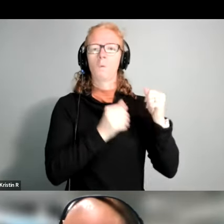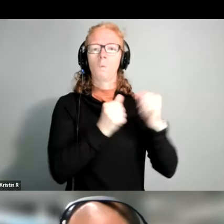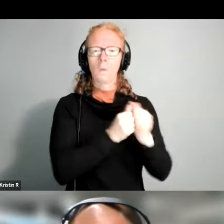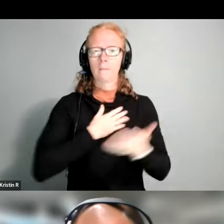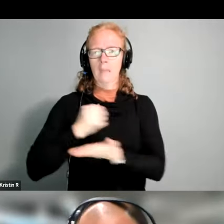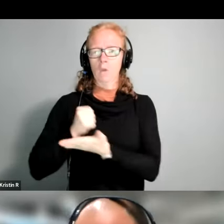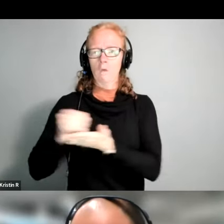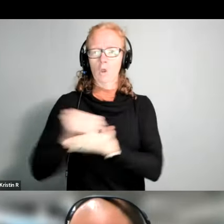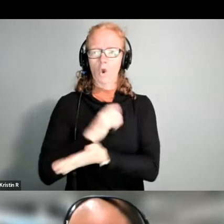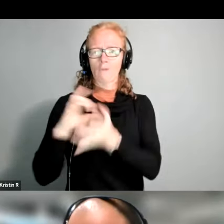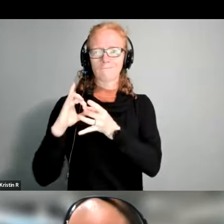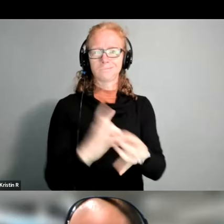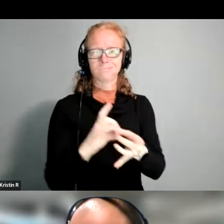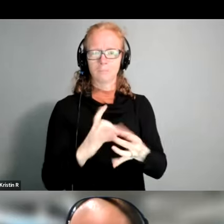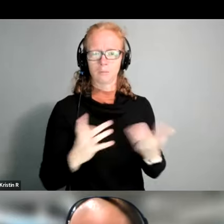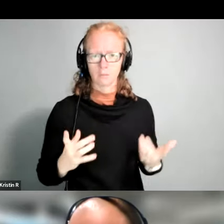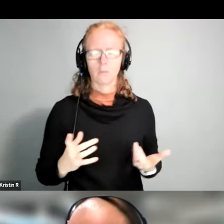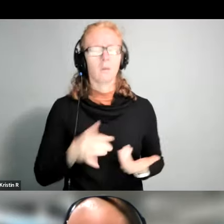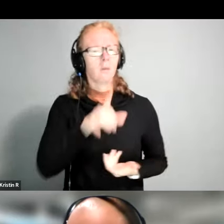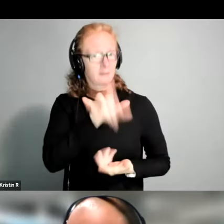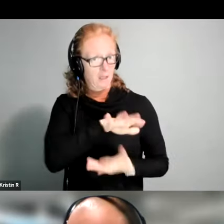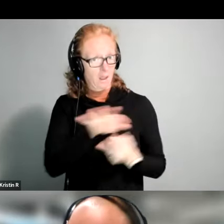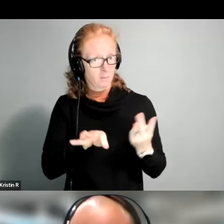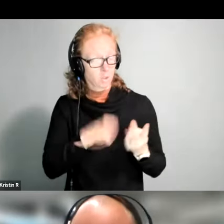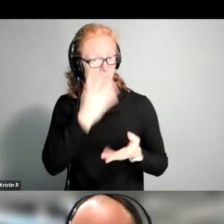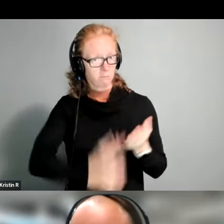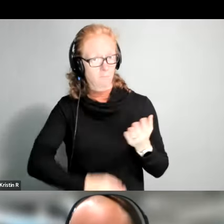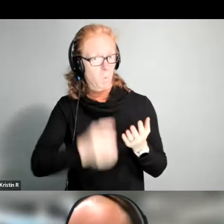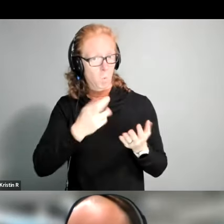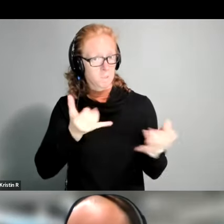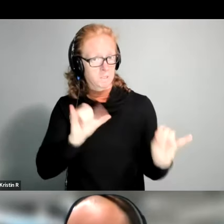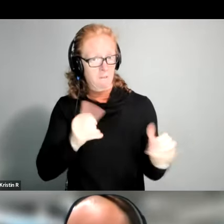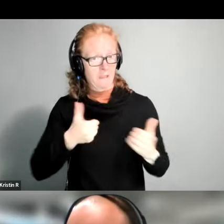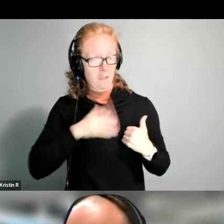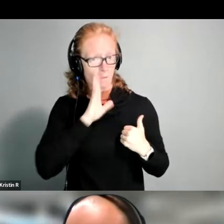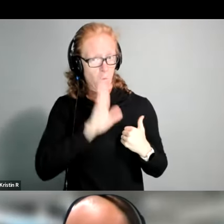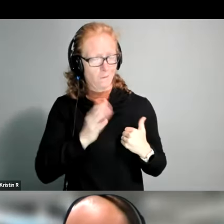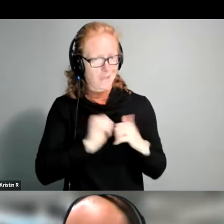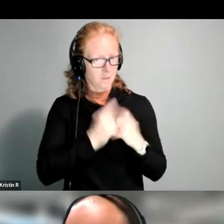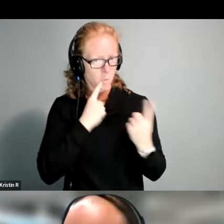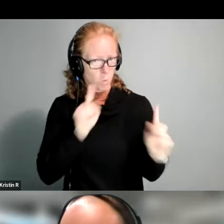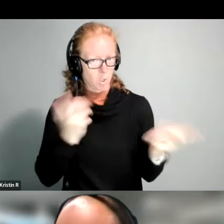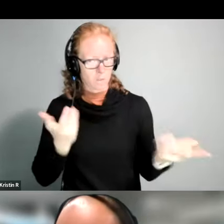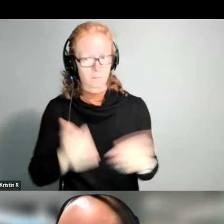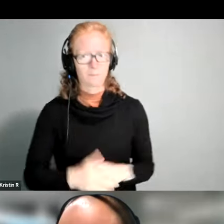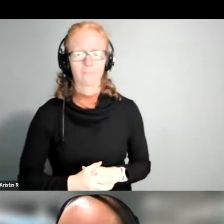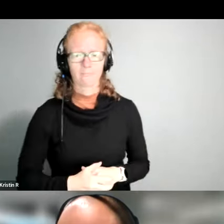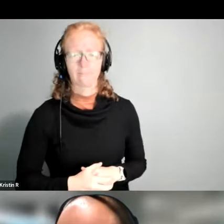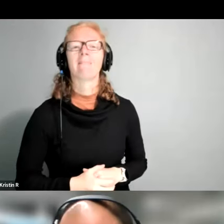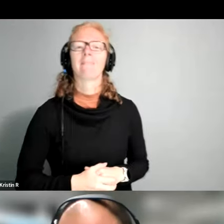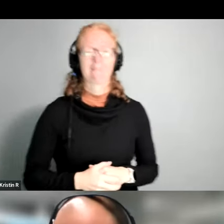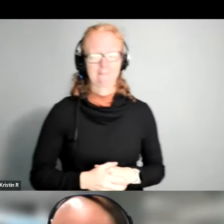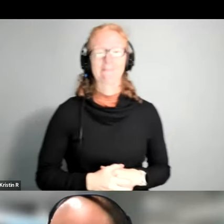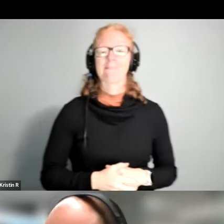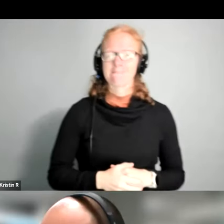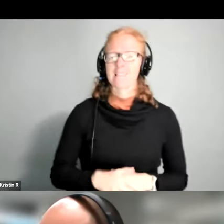card at account on account is that option going to still exist how will that work yeah so if you